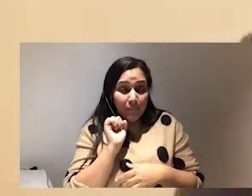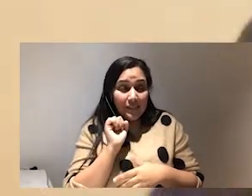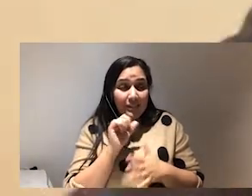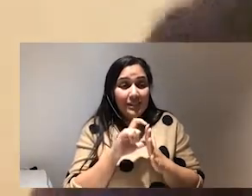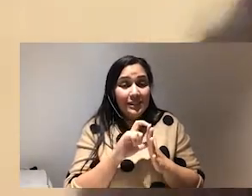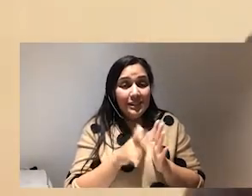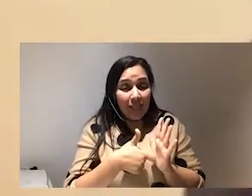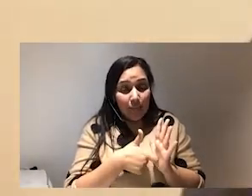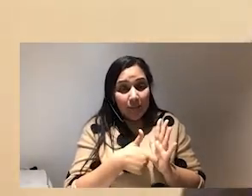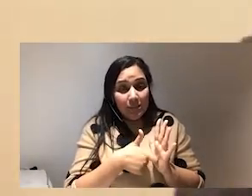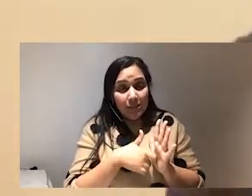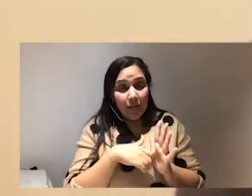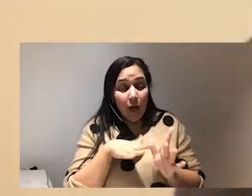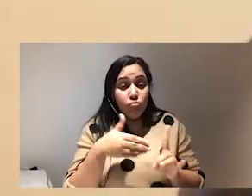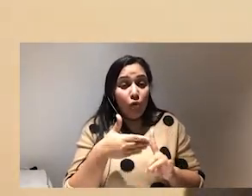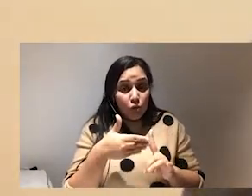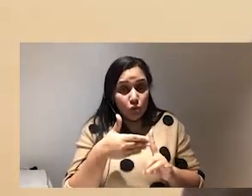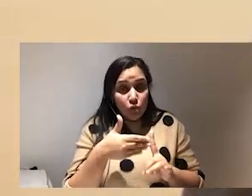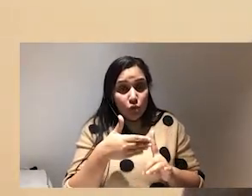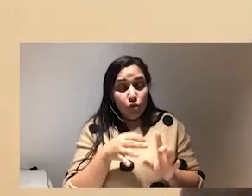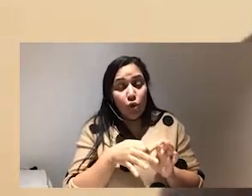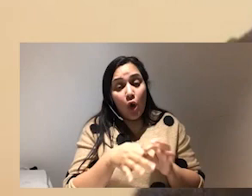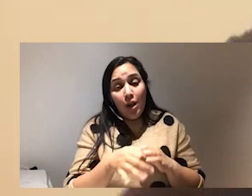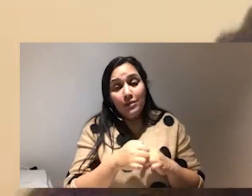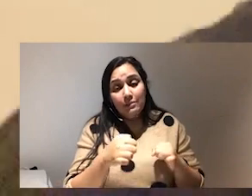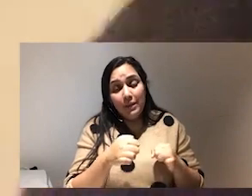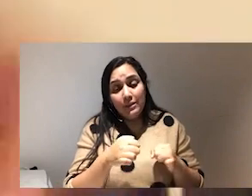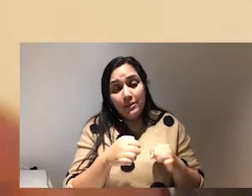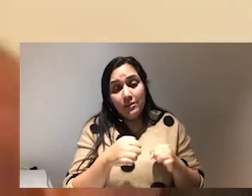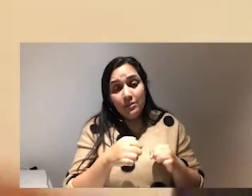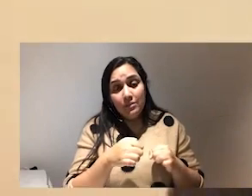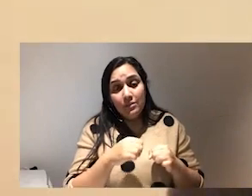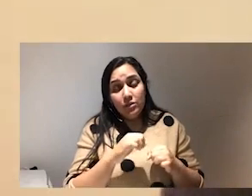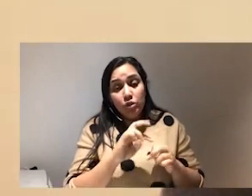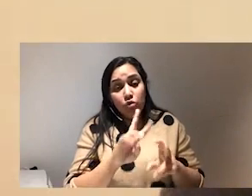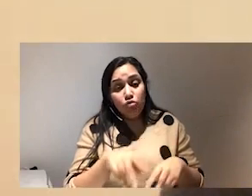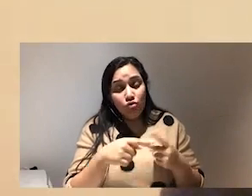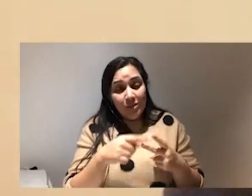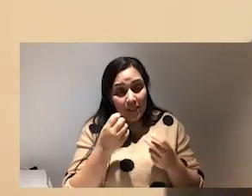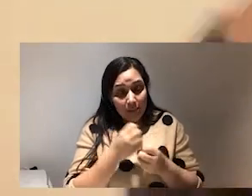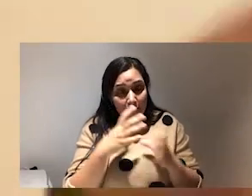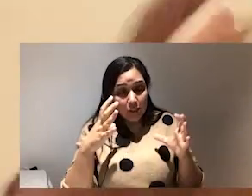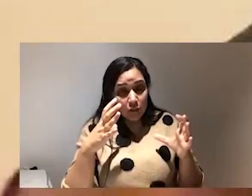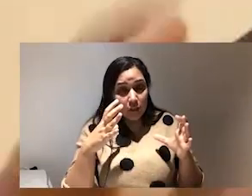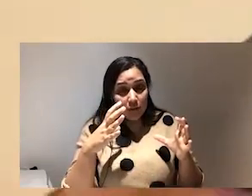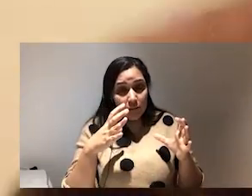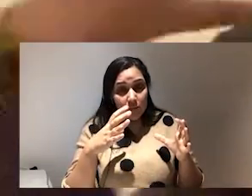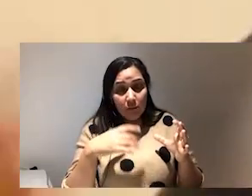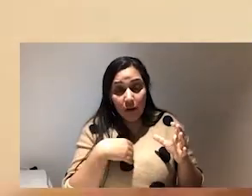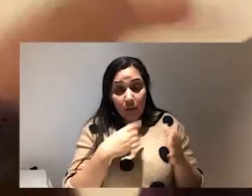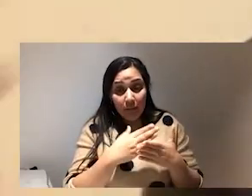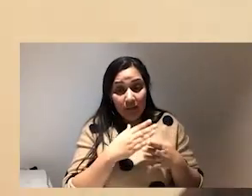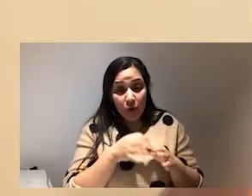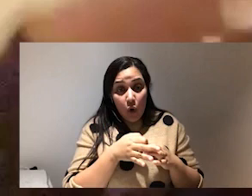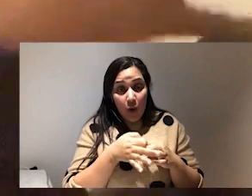a disabilist approach to the online space to reimagining and and i do believe the online space